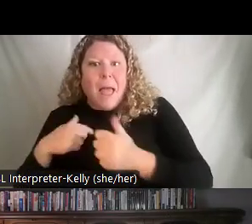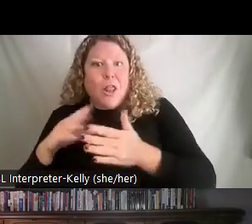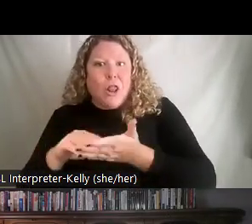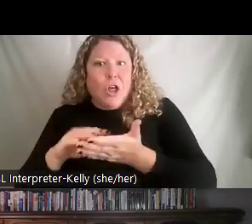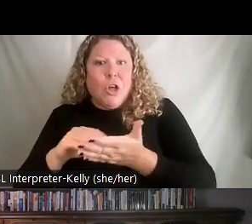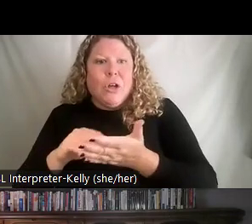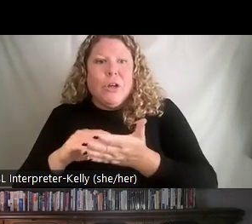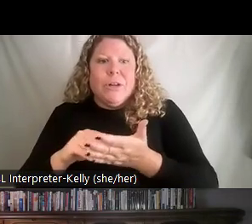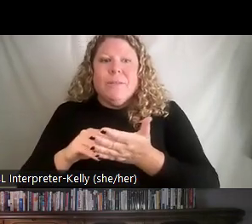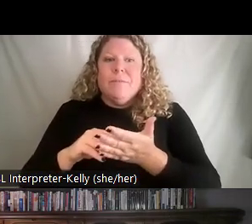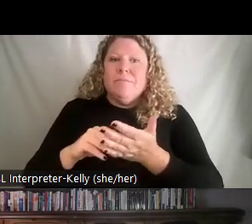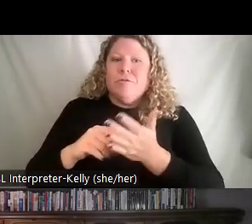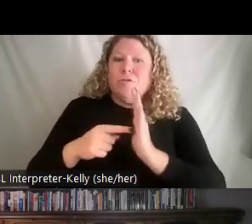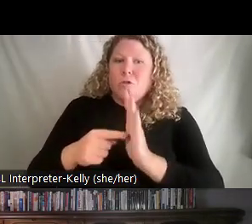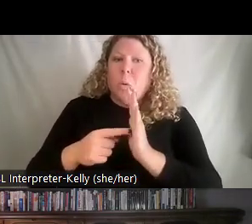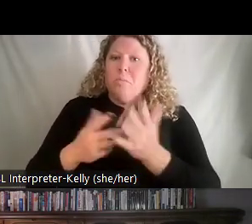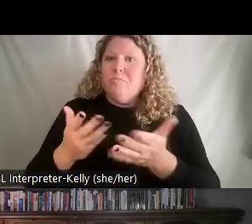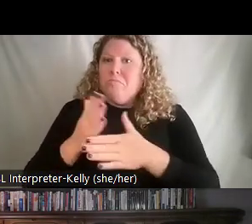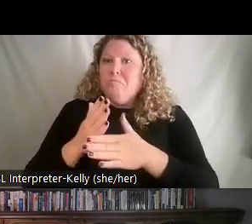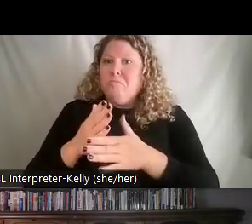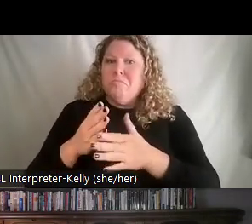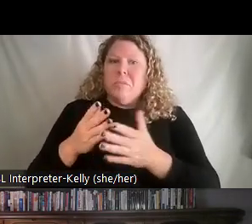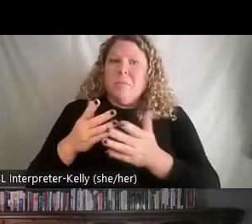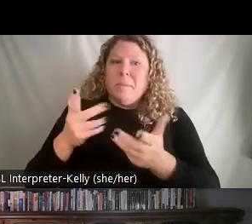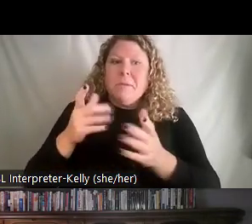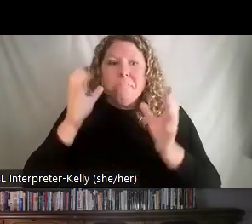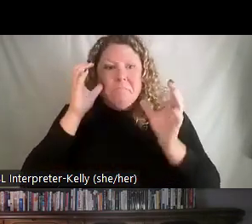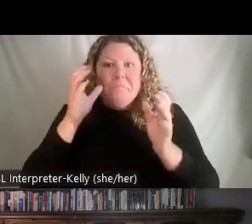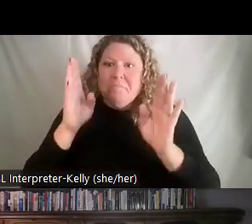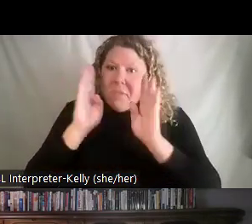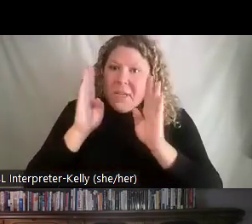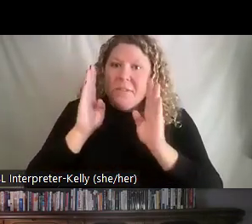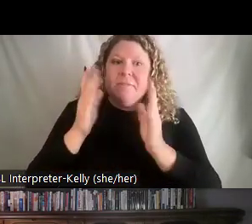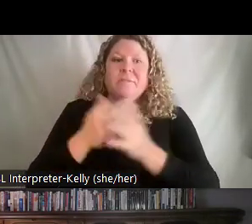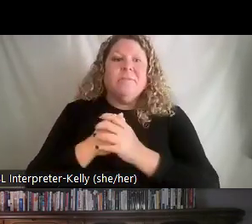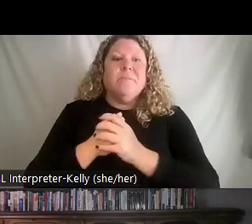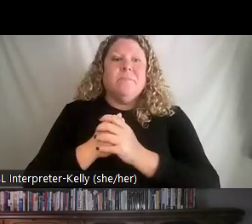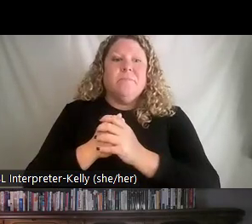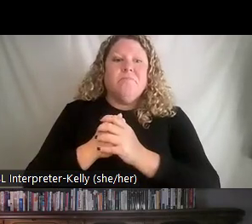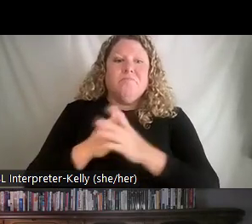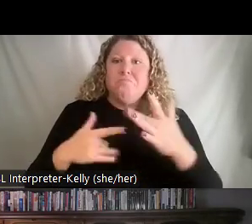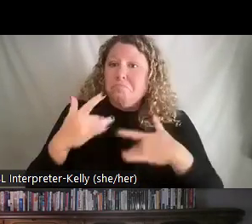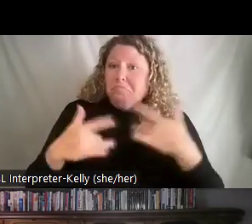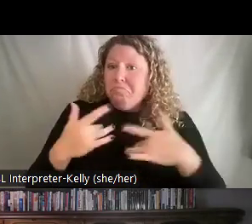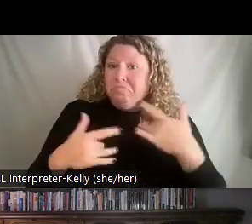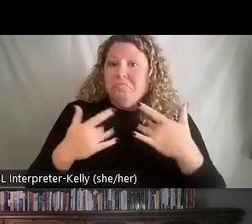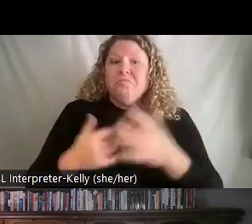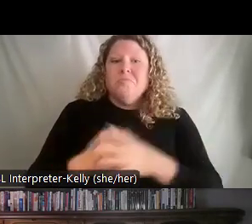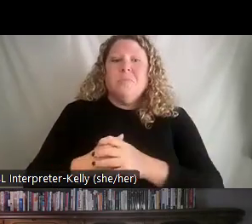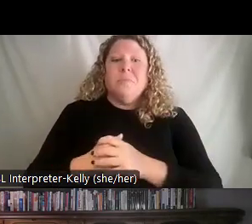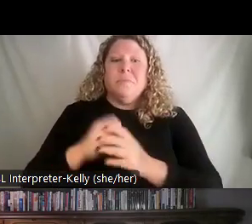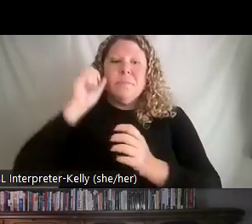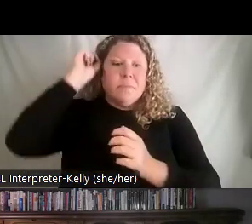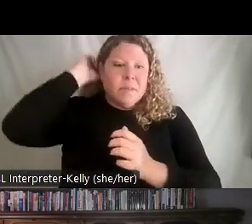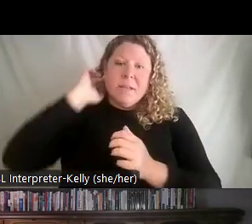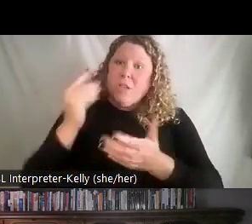monitorability, they're receptive to your input, they might be attentive, even, you enthusiastic, and even though it's kind of a